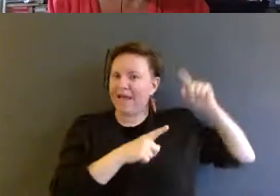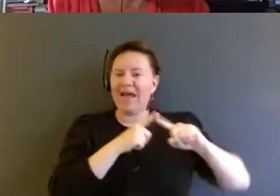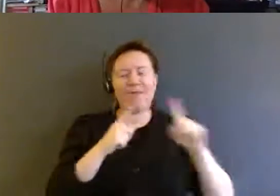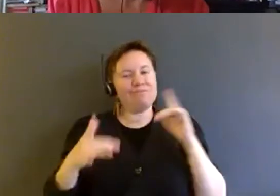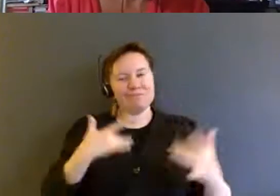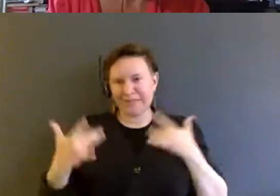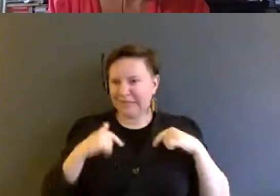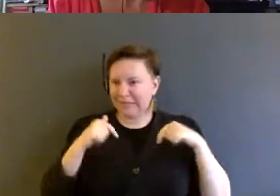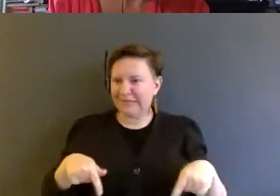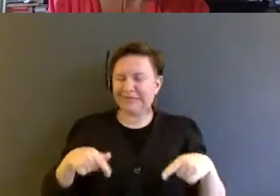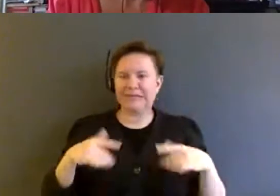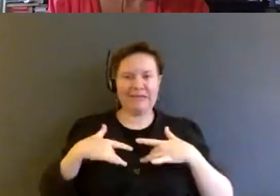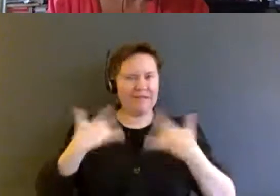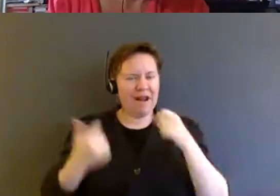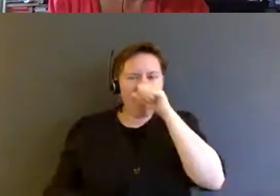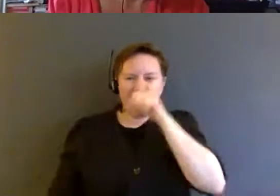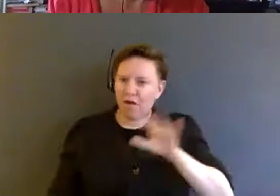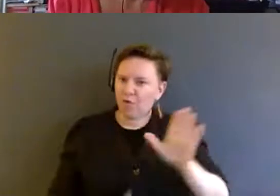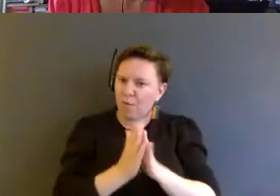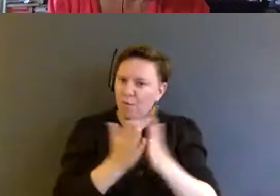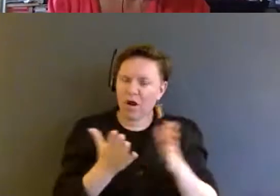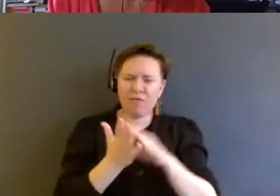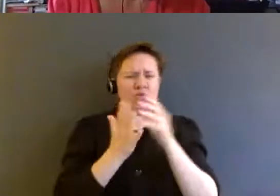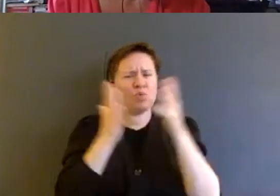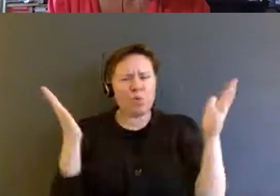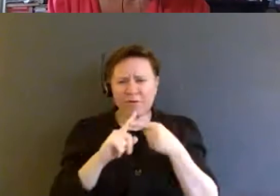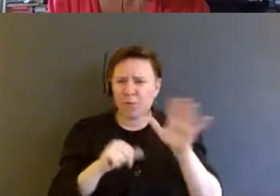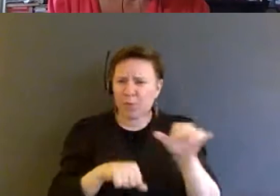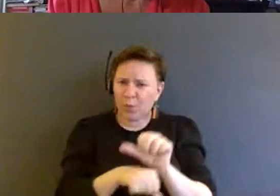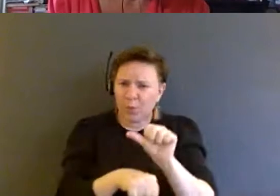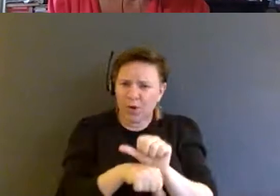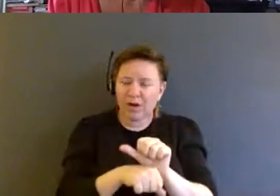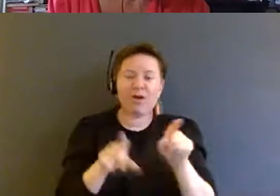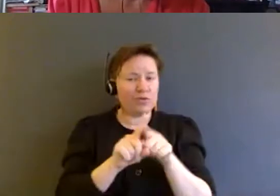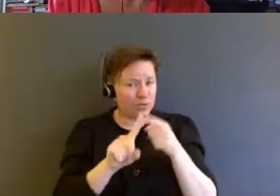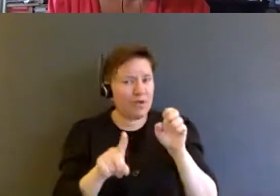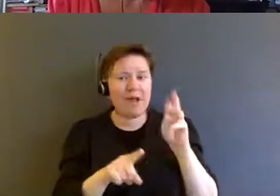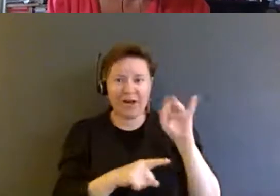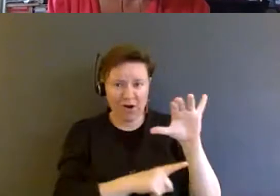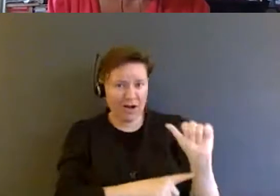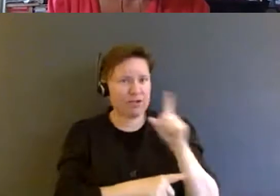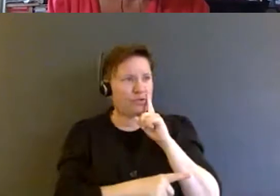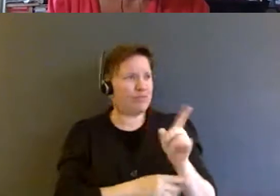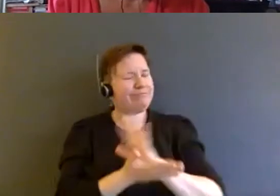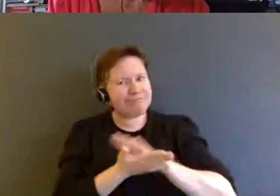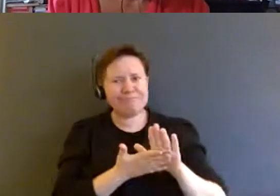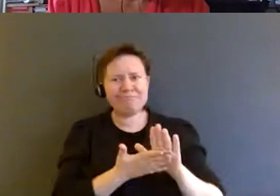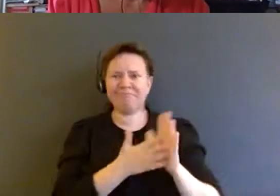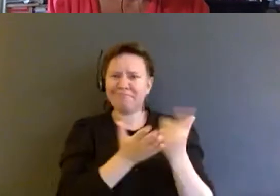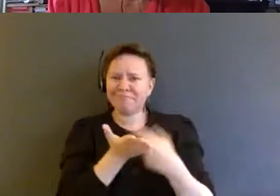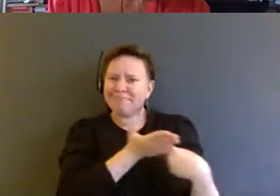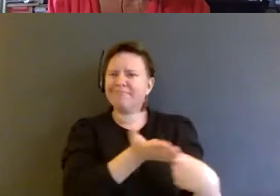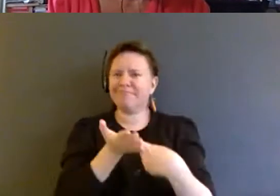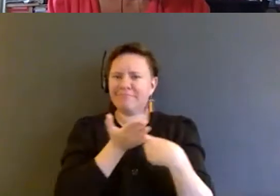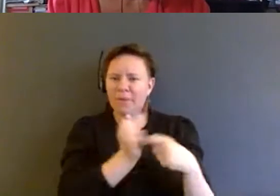I love Liat's book. I've learned so much from her work and also from Erica's. And it's just a real treat to like be in conversation with people